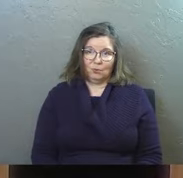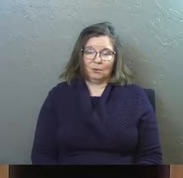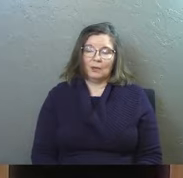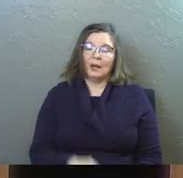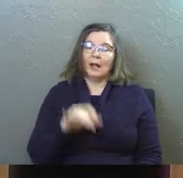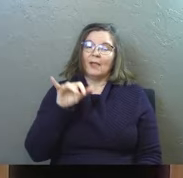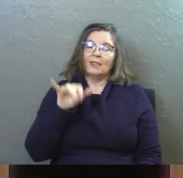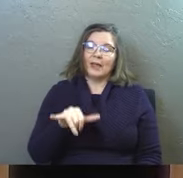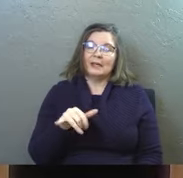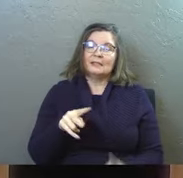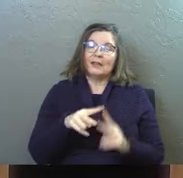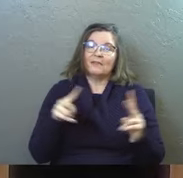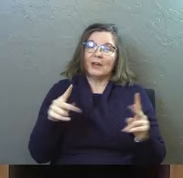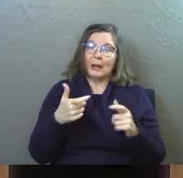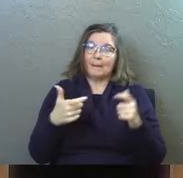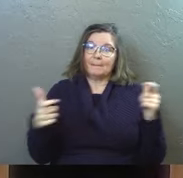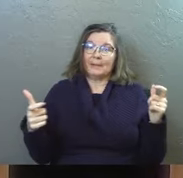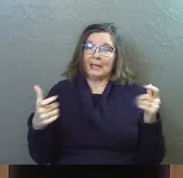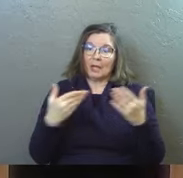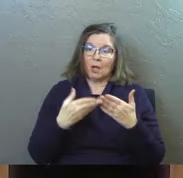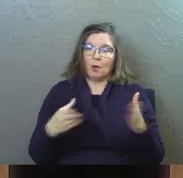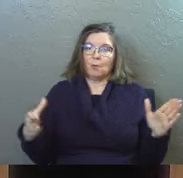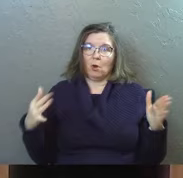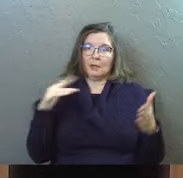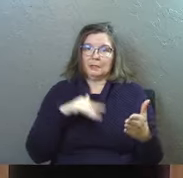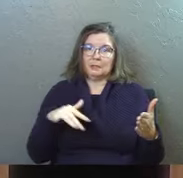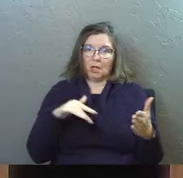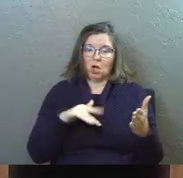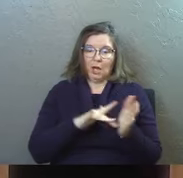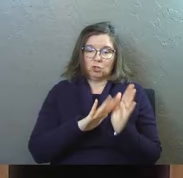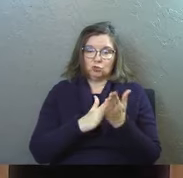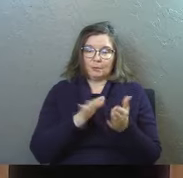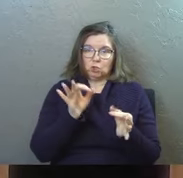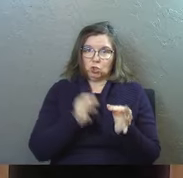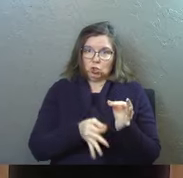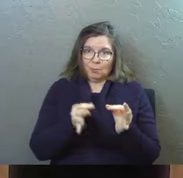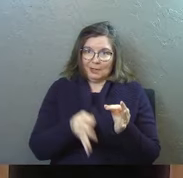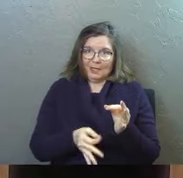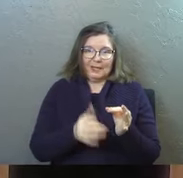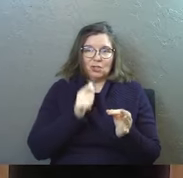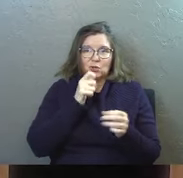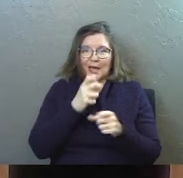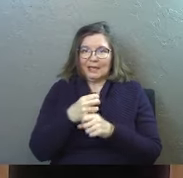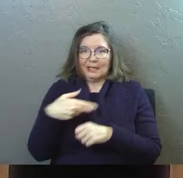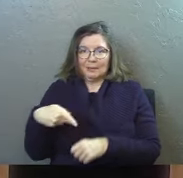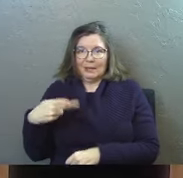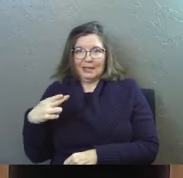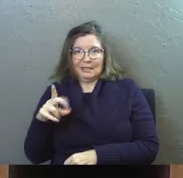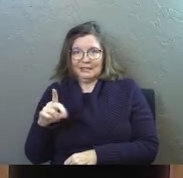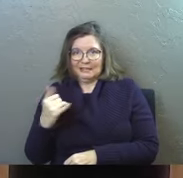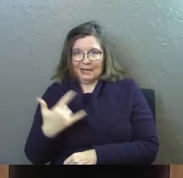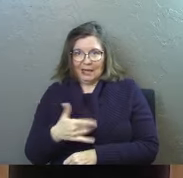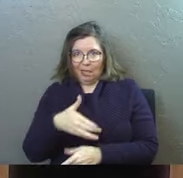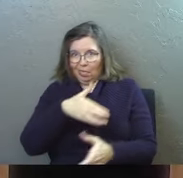and that's a very very big broad study on scriptural interpretation and you're not going to get your PhD today